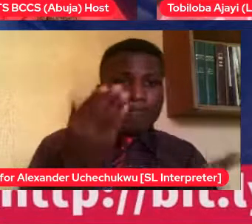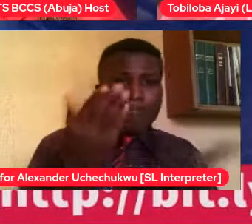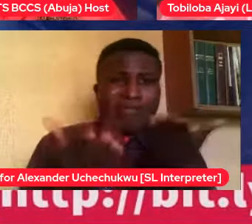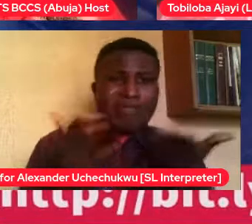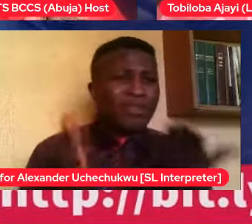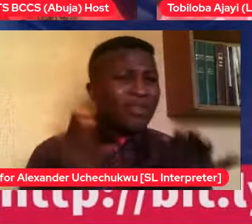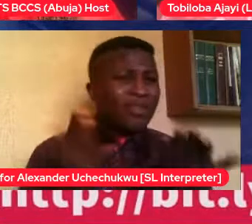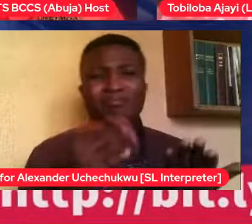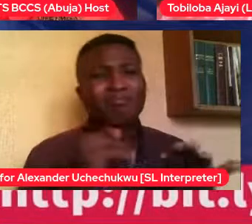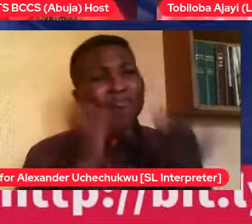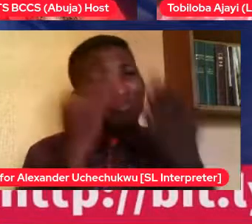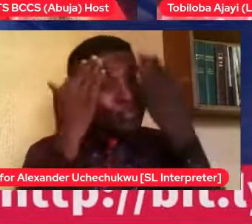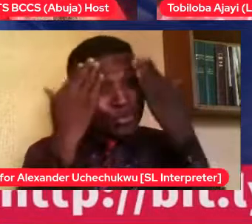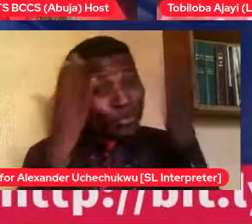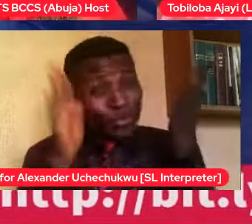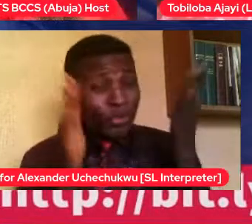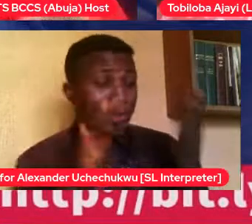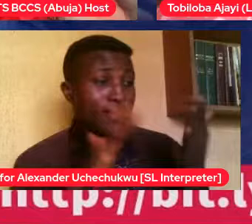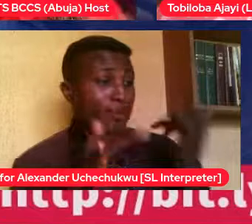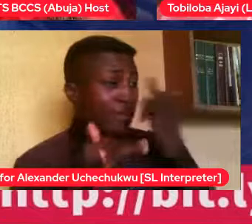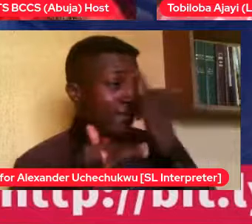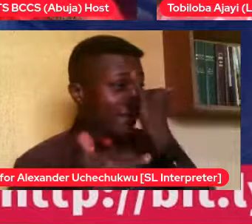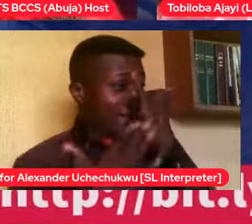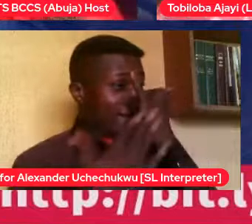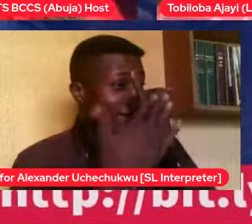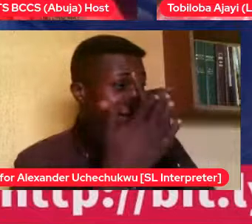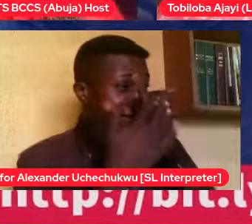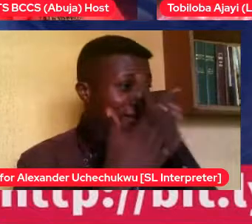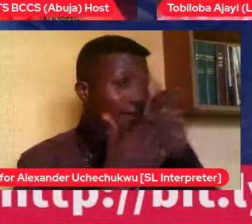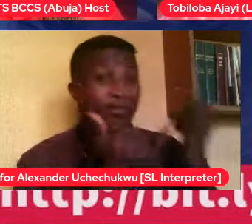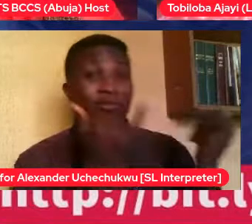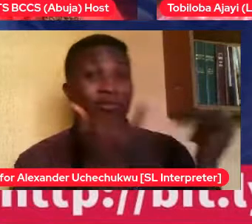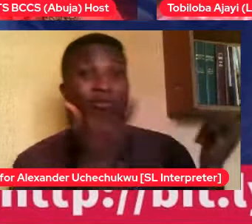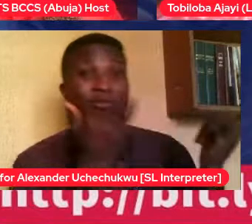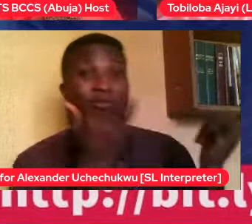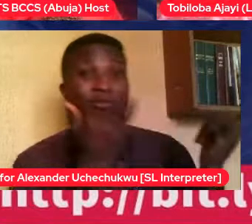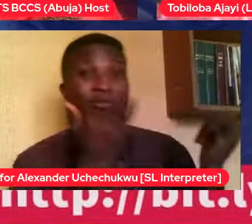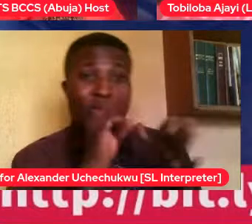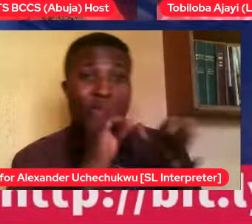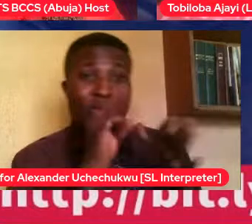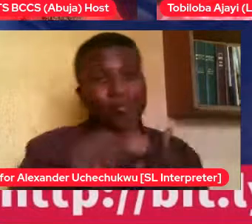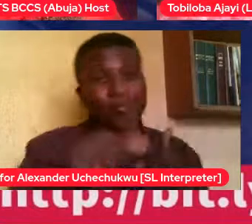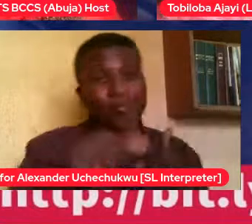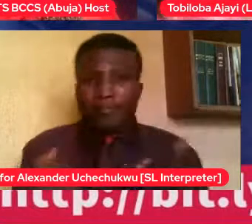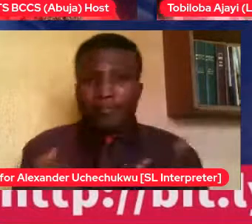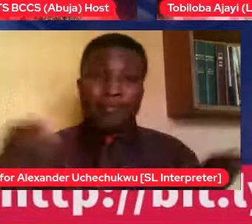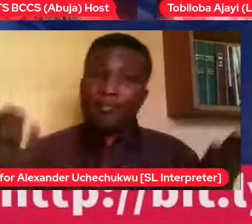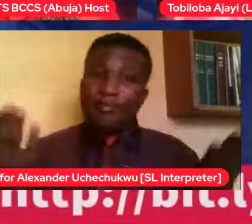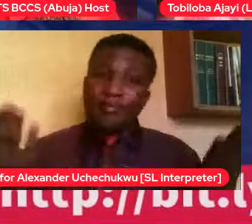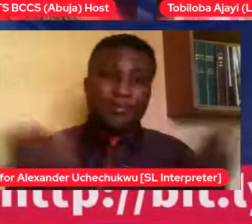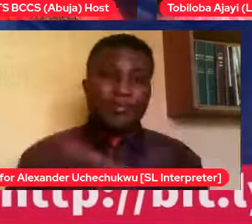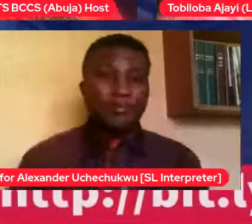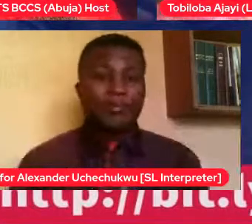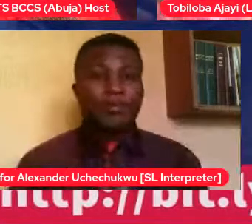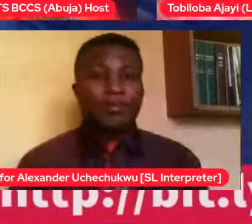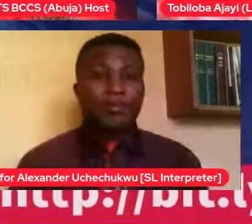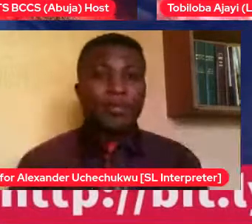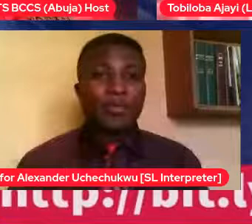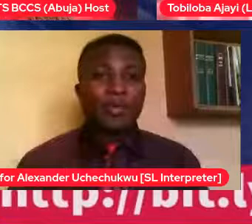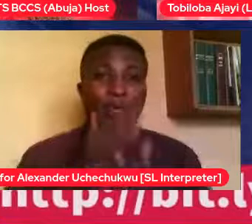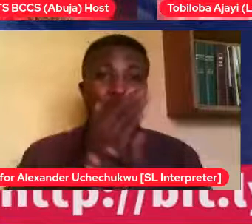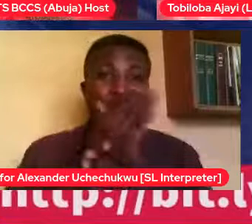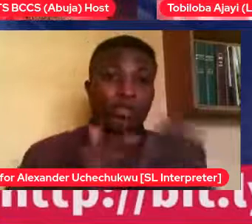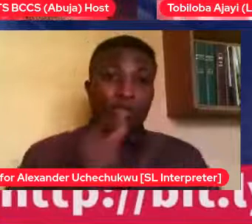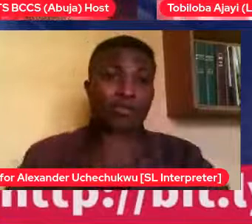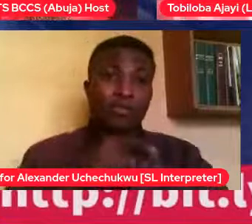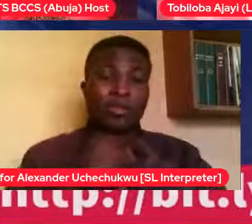trying to understand what Asperger syndrome is, you know, how people with, sometimes people with ADHD. So, you know why